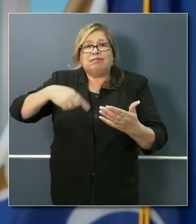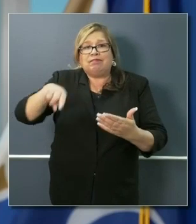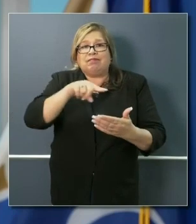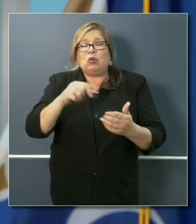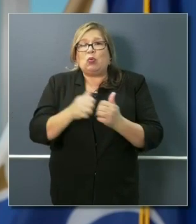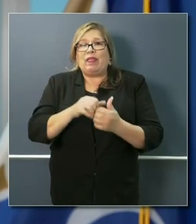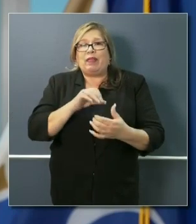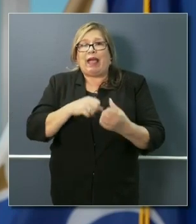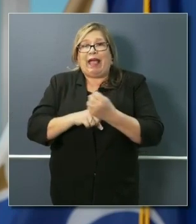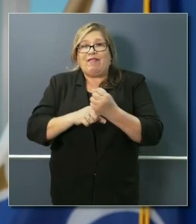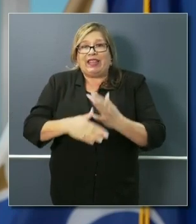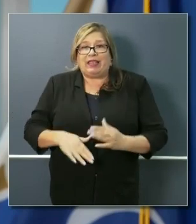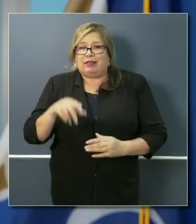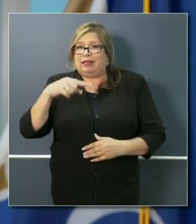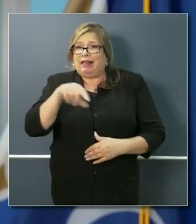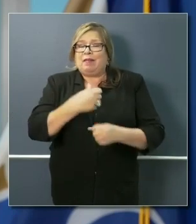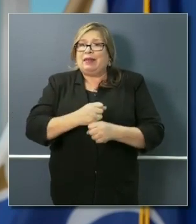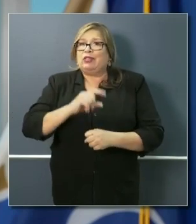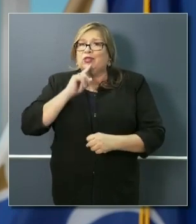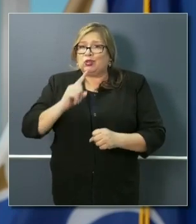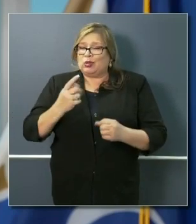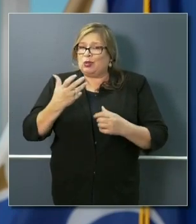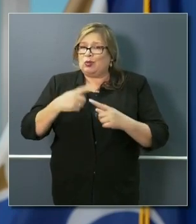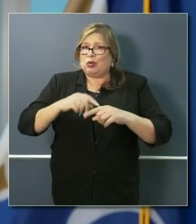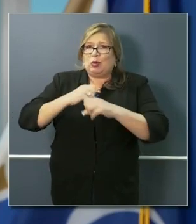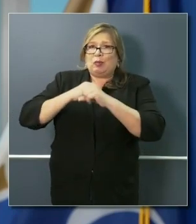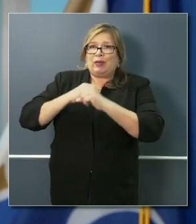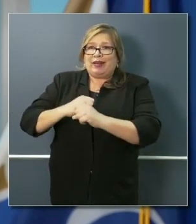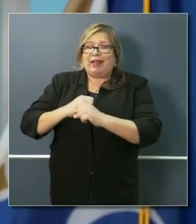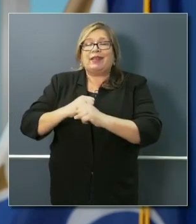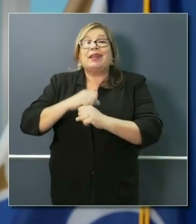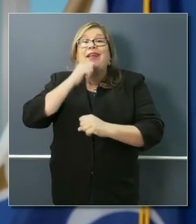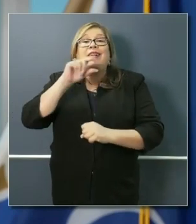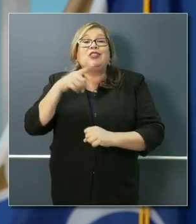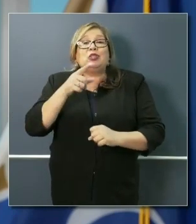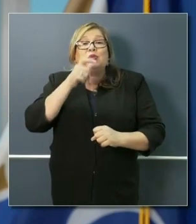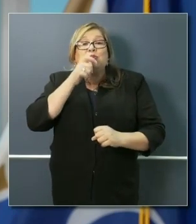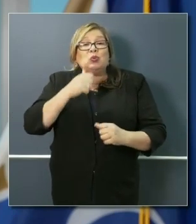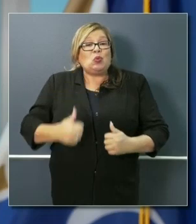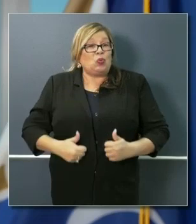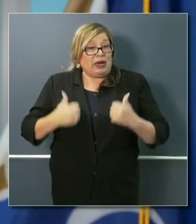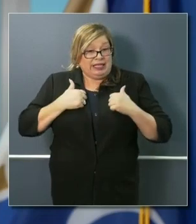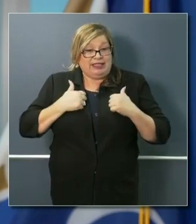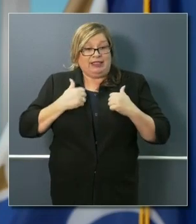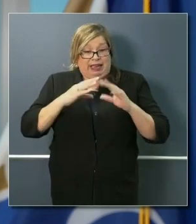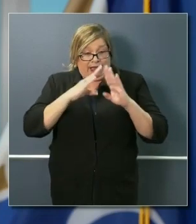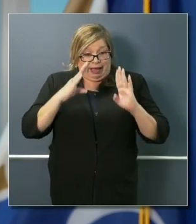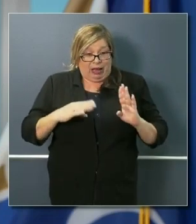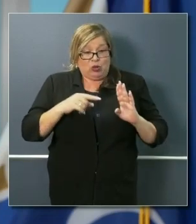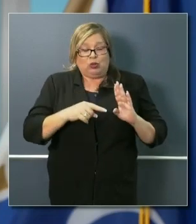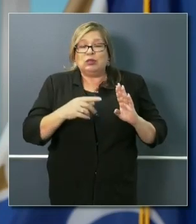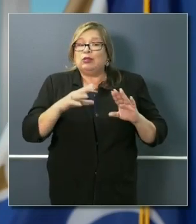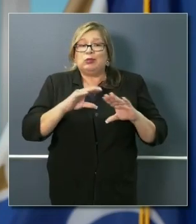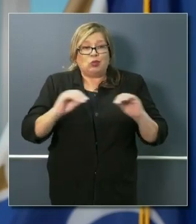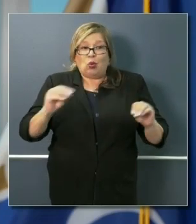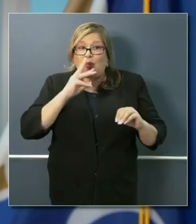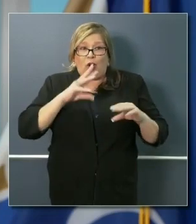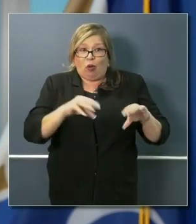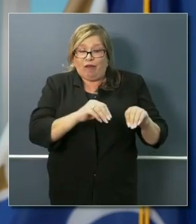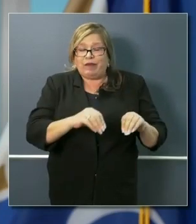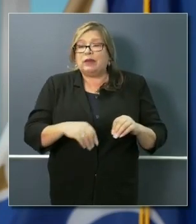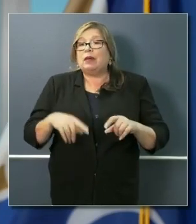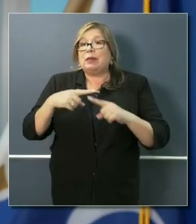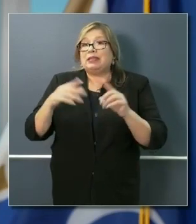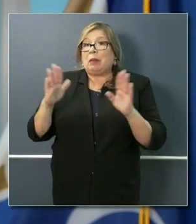to me, that they want to protect not just residents from having their water shut off, but also small businesses. I signed an executive